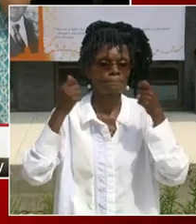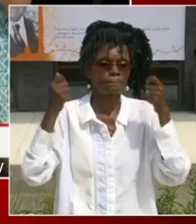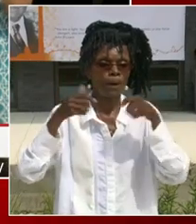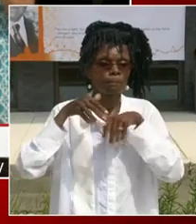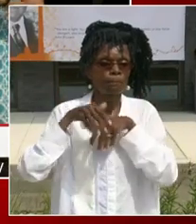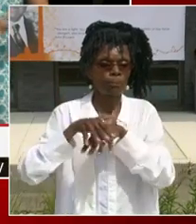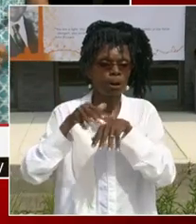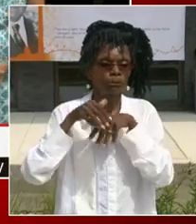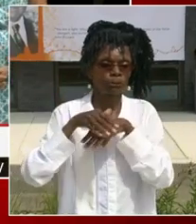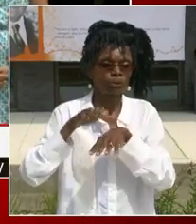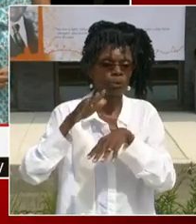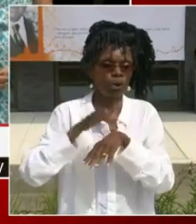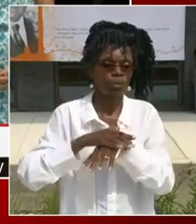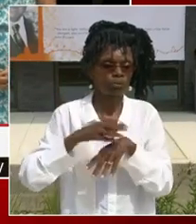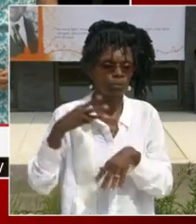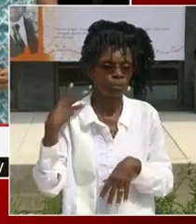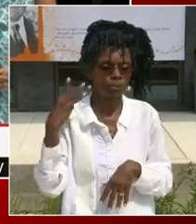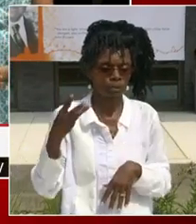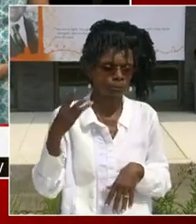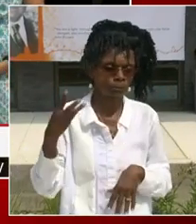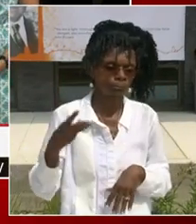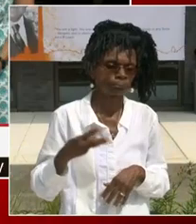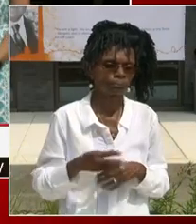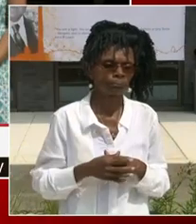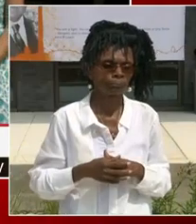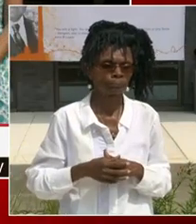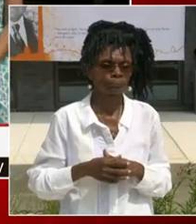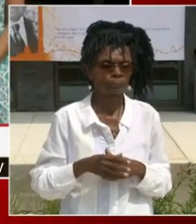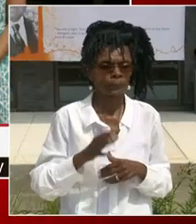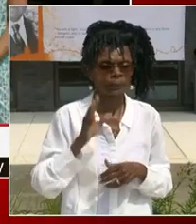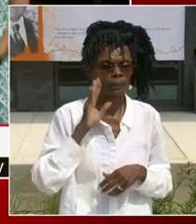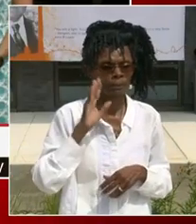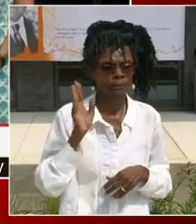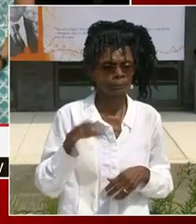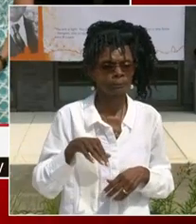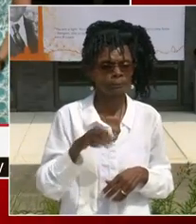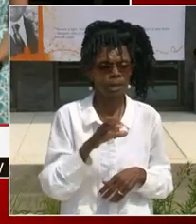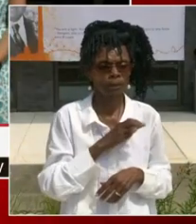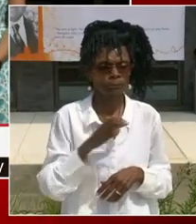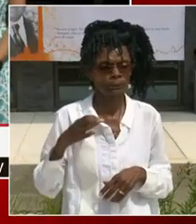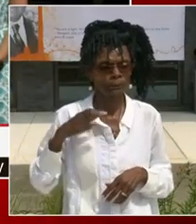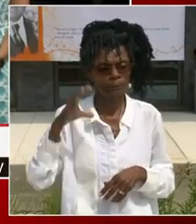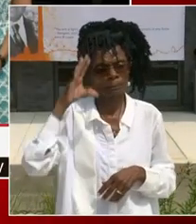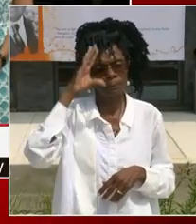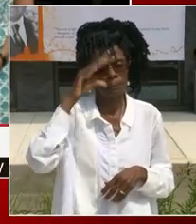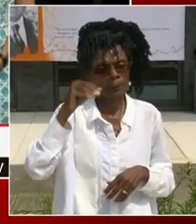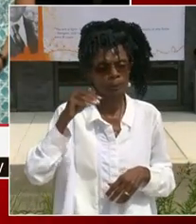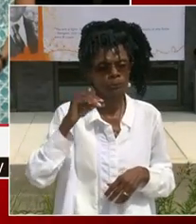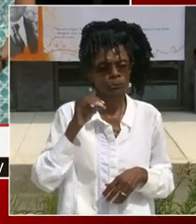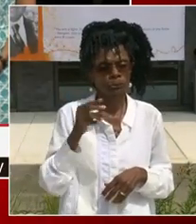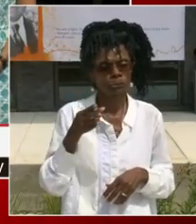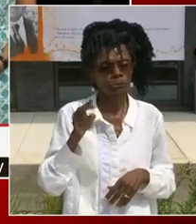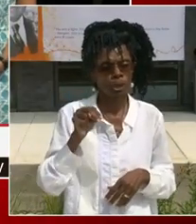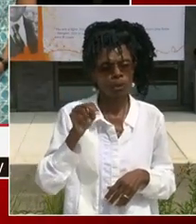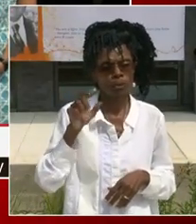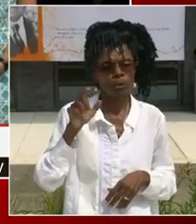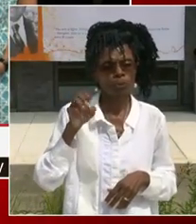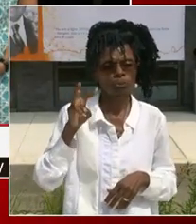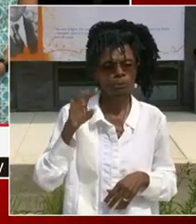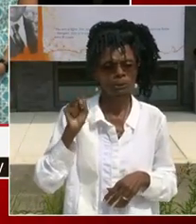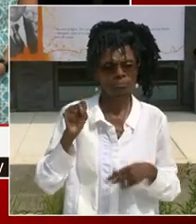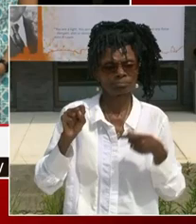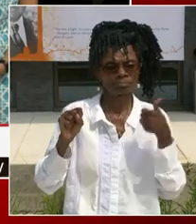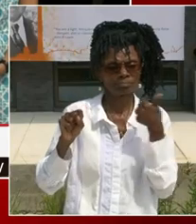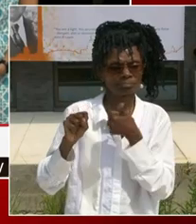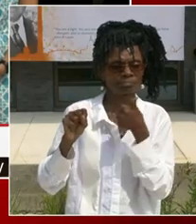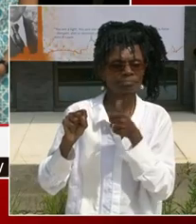We know Congressman John Lewis spoke there. He was the youngest speaker on the program. He was just